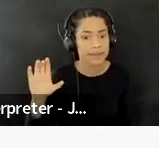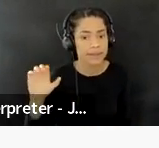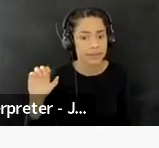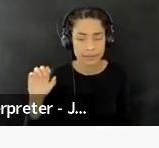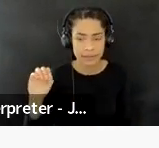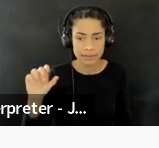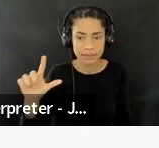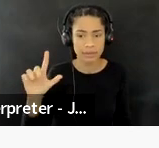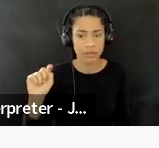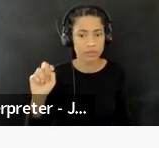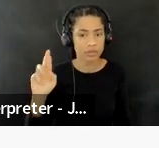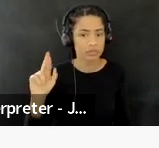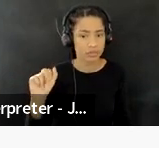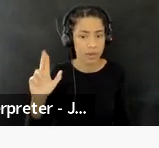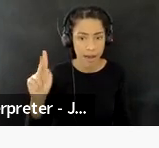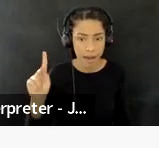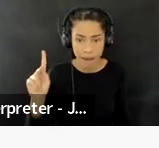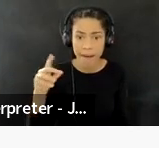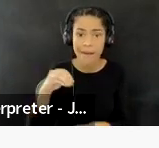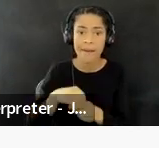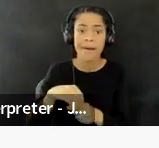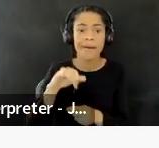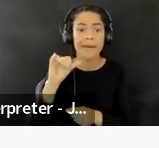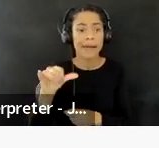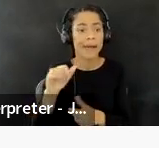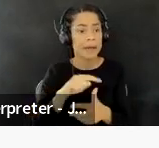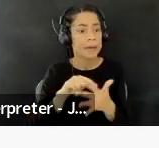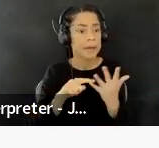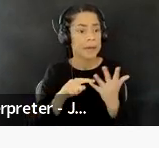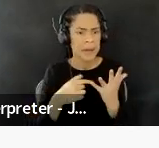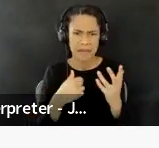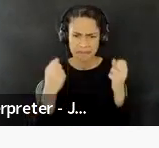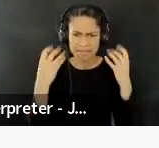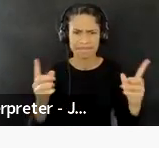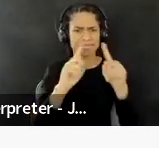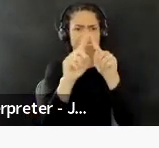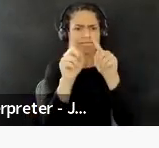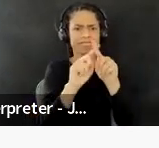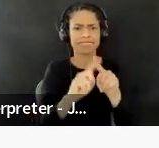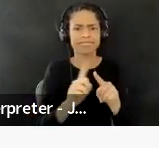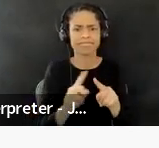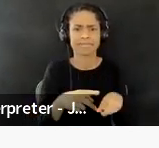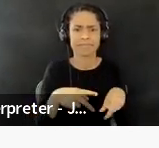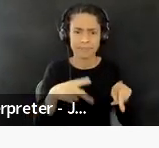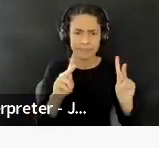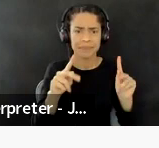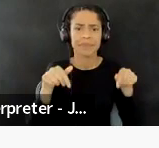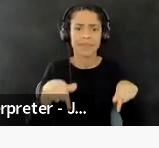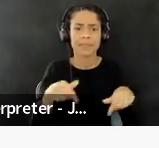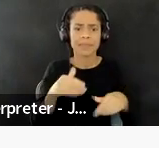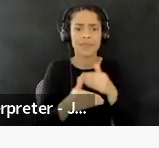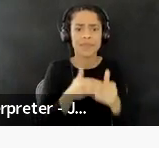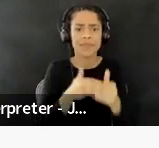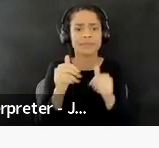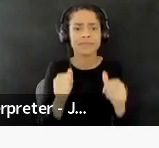I think there are many ways that this, um, process can continue to evolve. Um, as we,